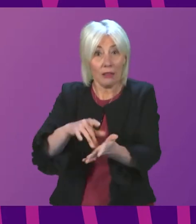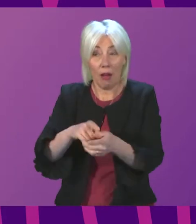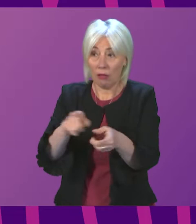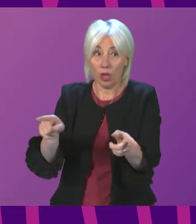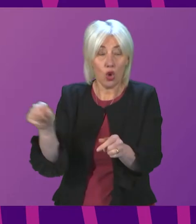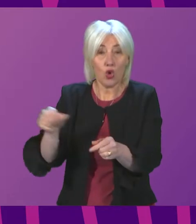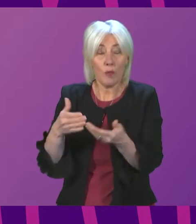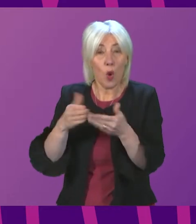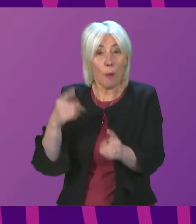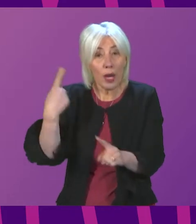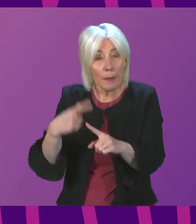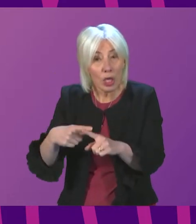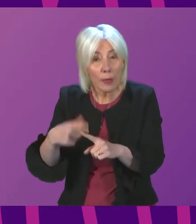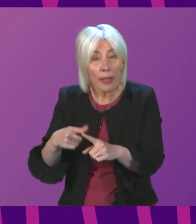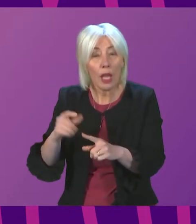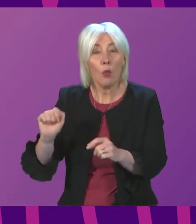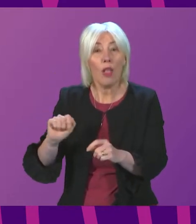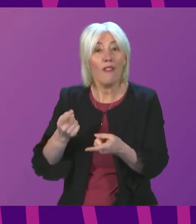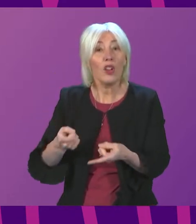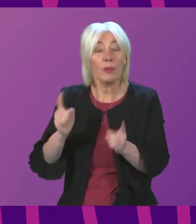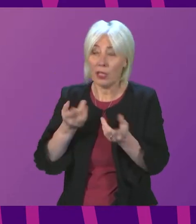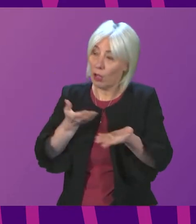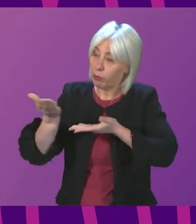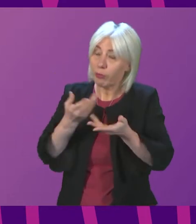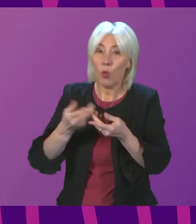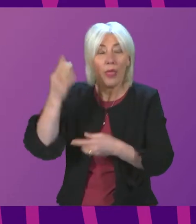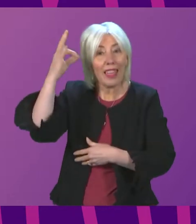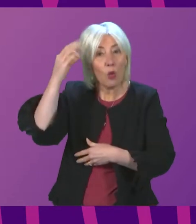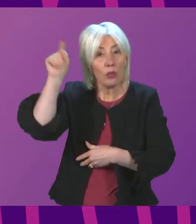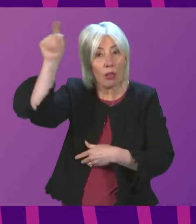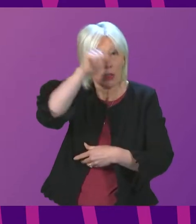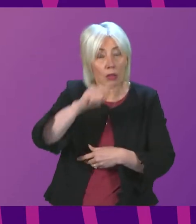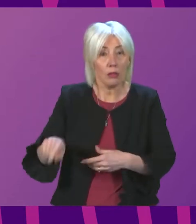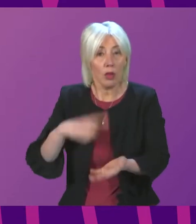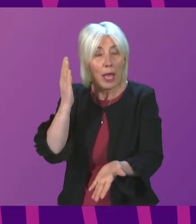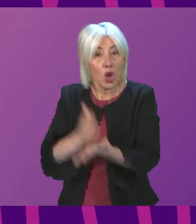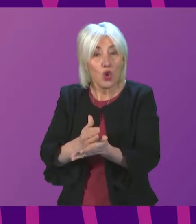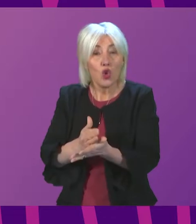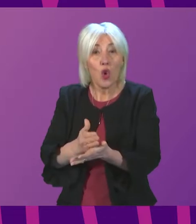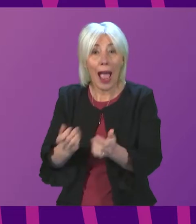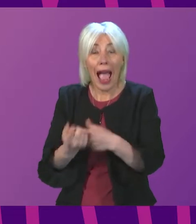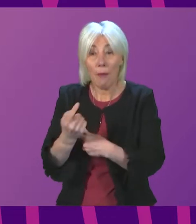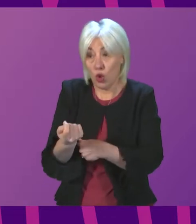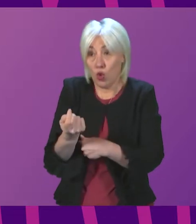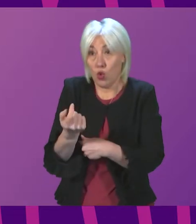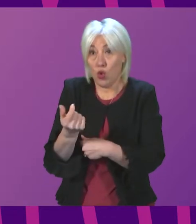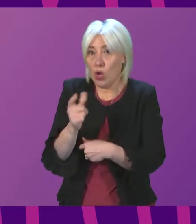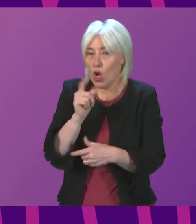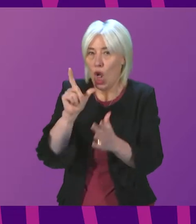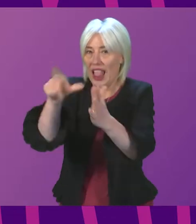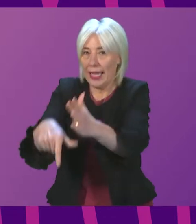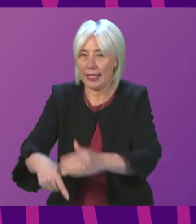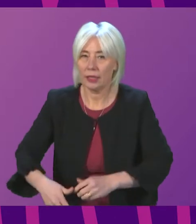immediately and will she have discussions with her council colleagues to make sure that this happens sooner rather than later? The First Minister.